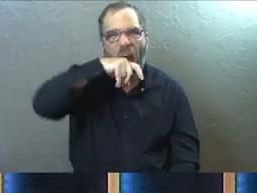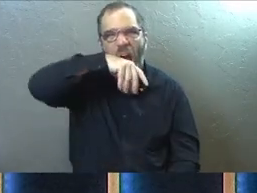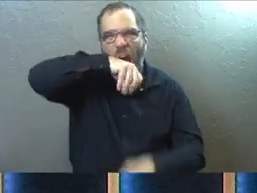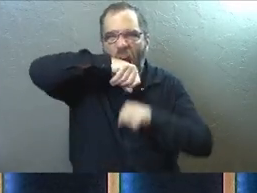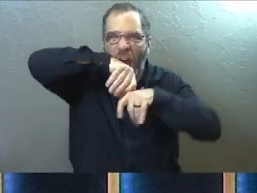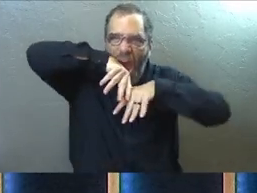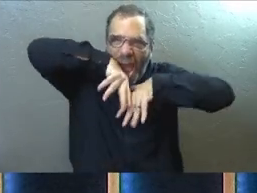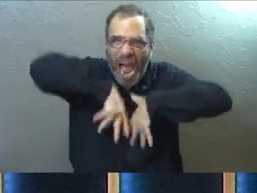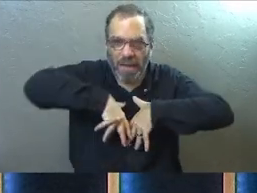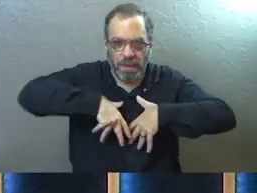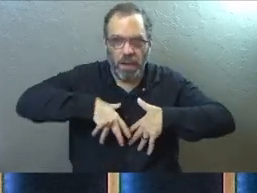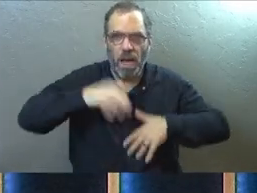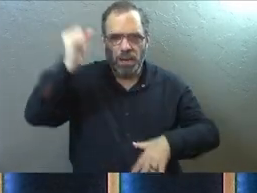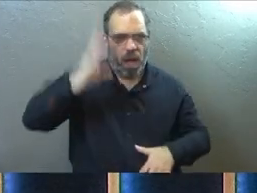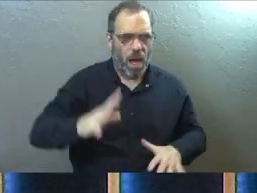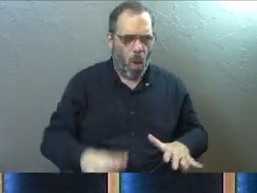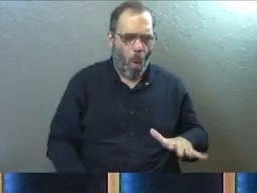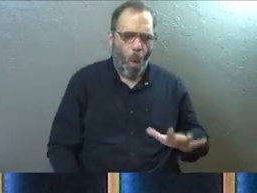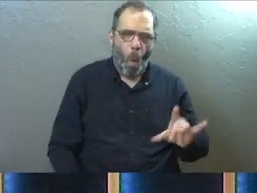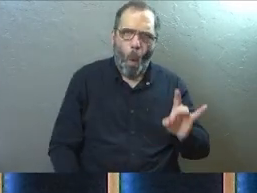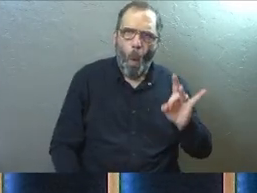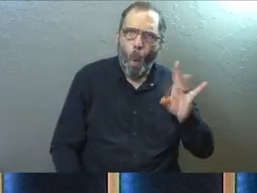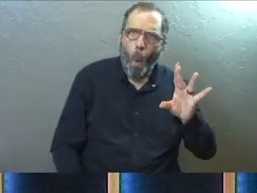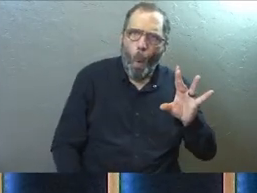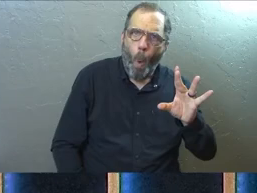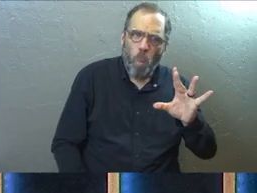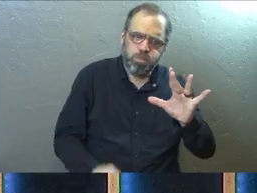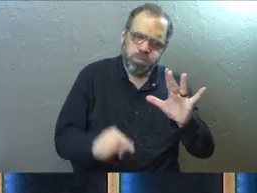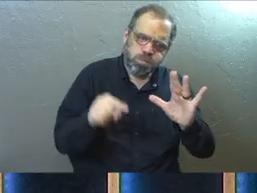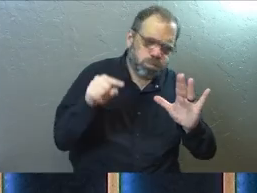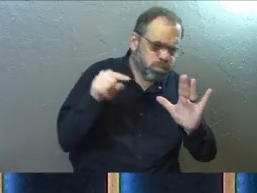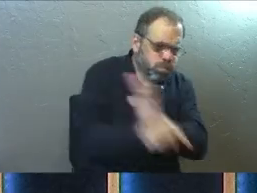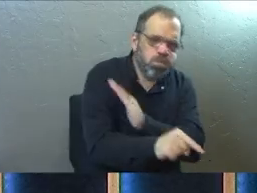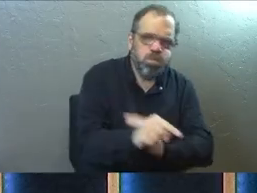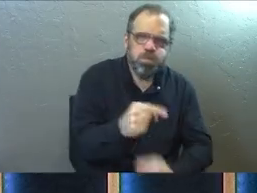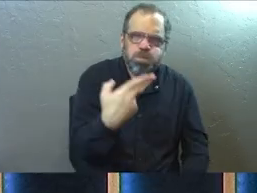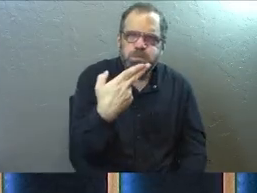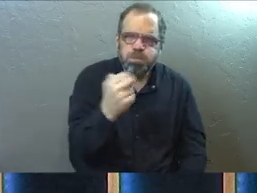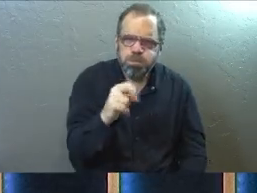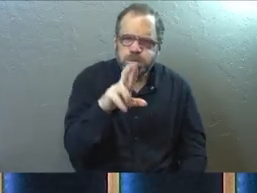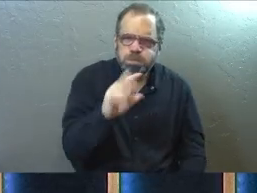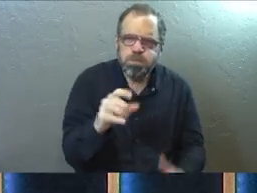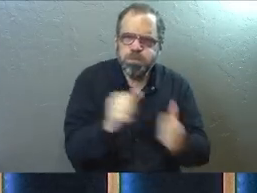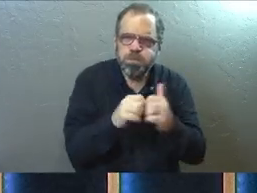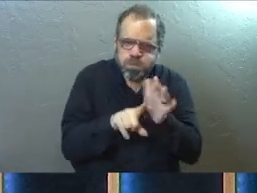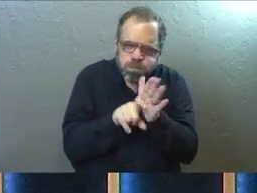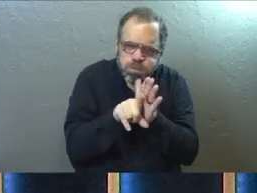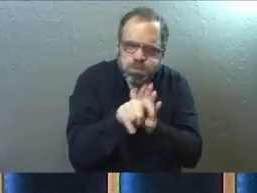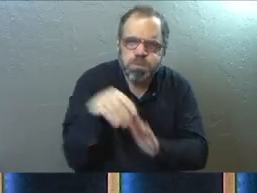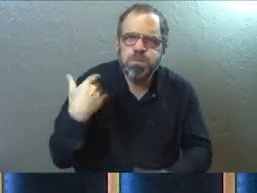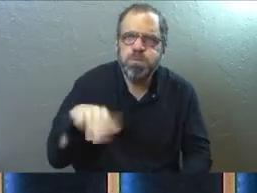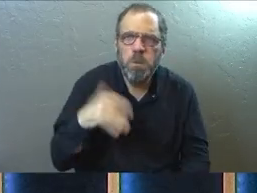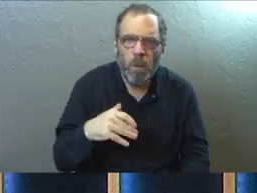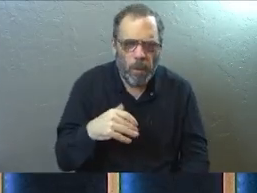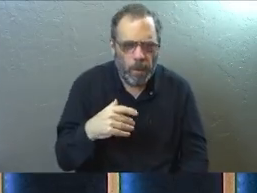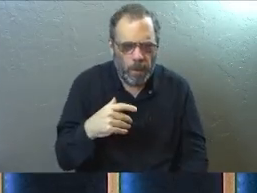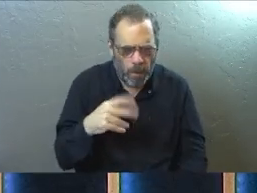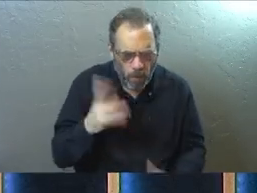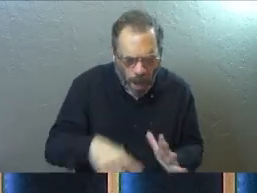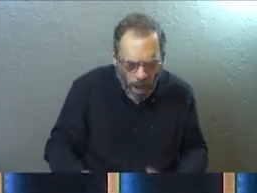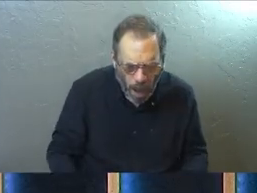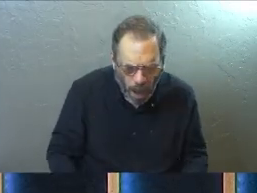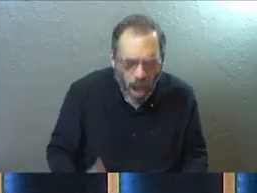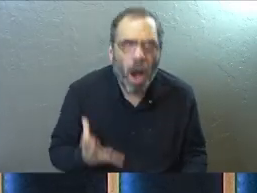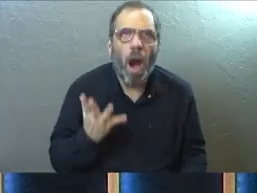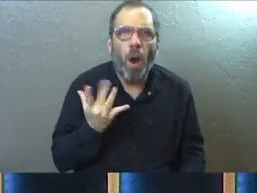It's a severe reaction from God, yes? It's a big reaction. And we see that, and we're